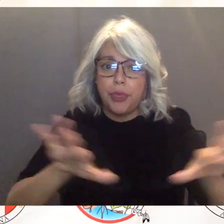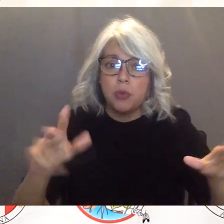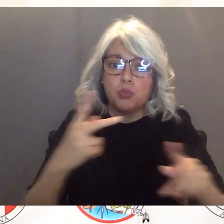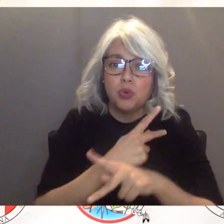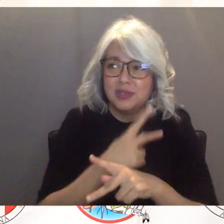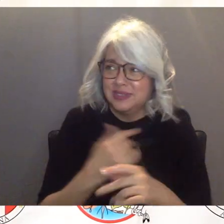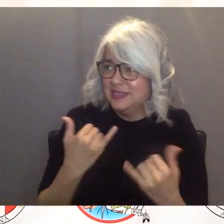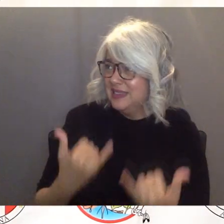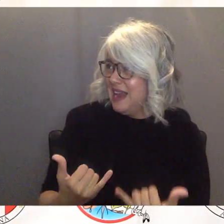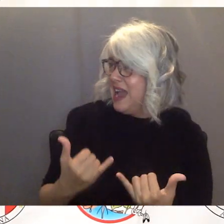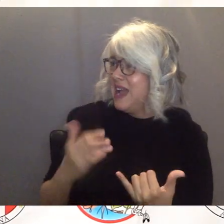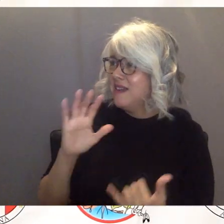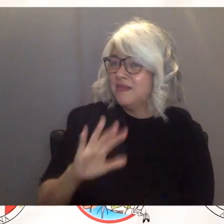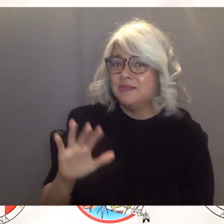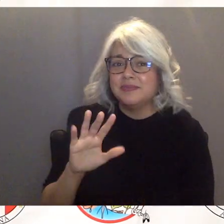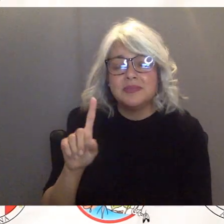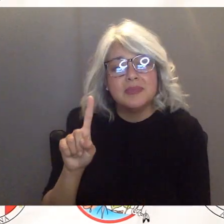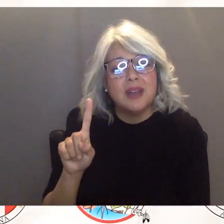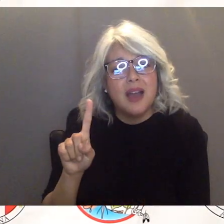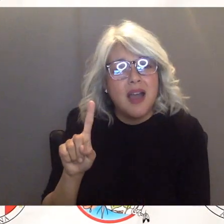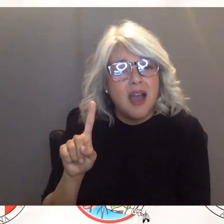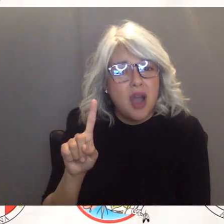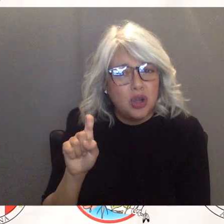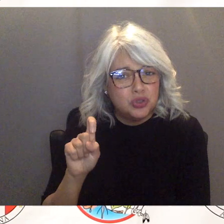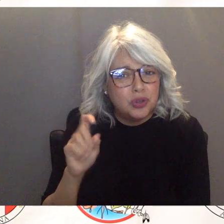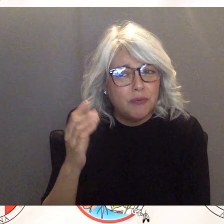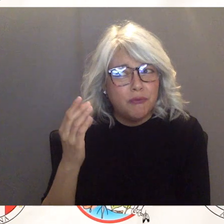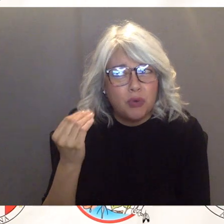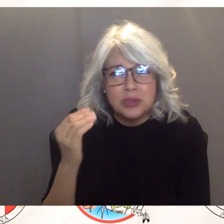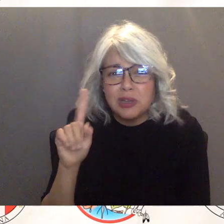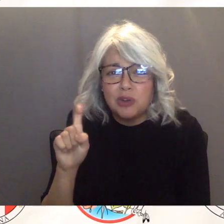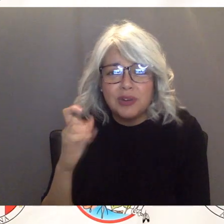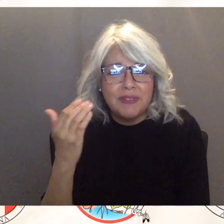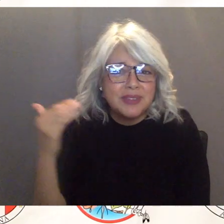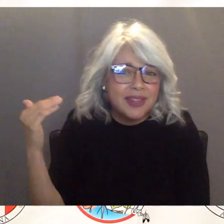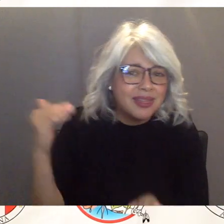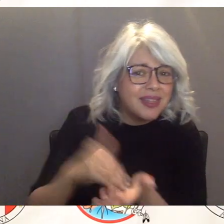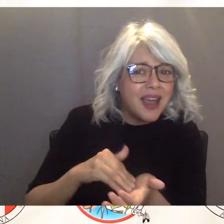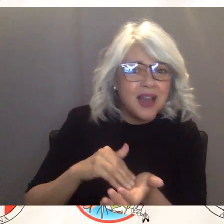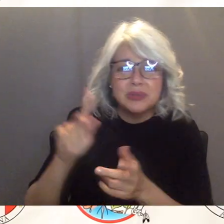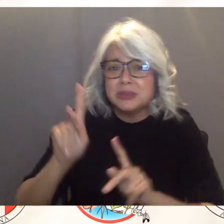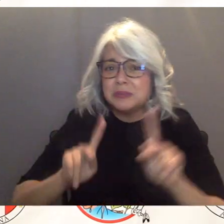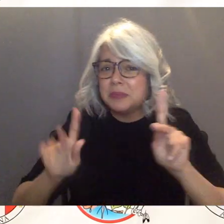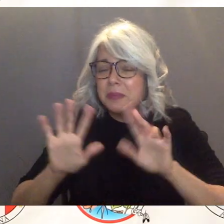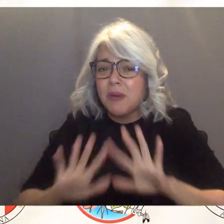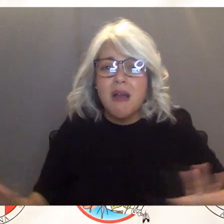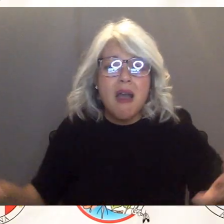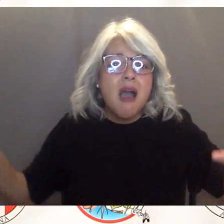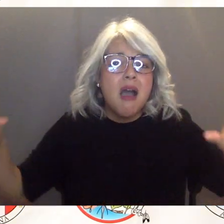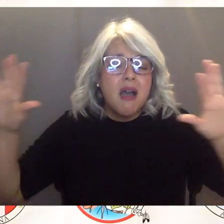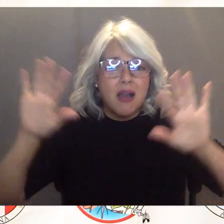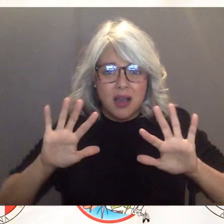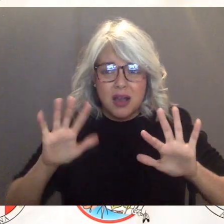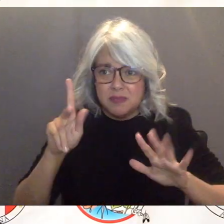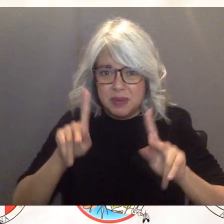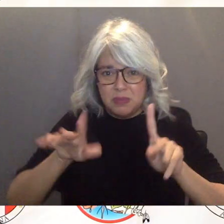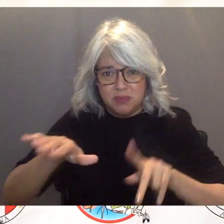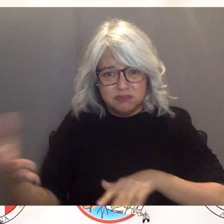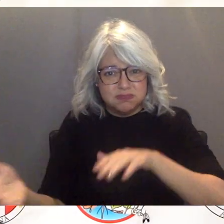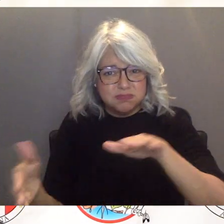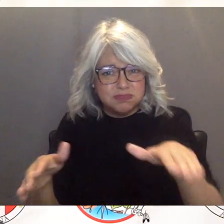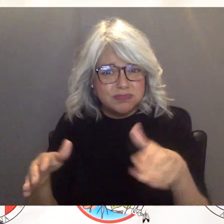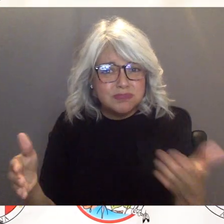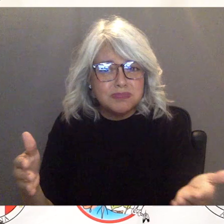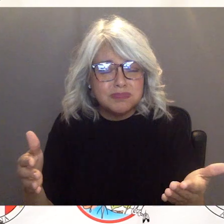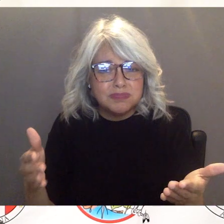it's over 114 15 some folks that have since passed most of them due